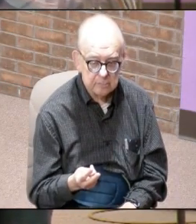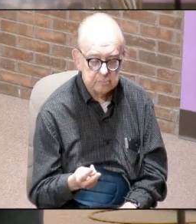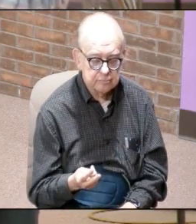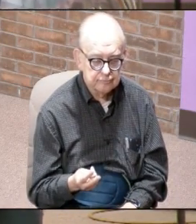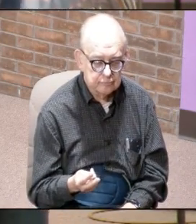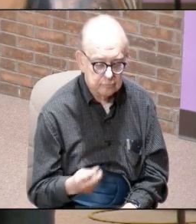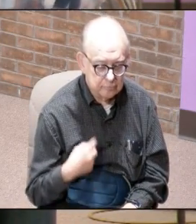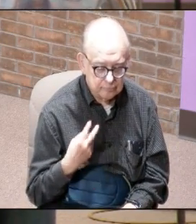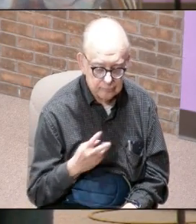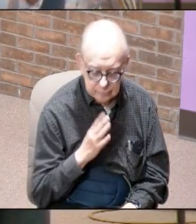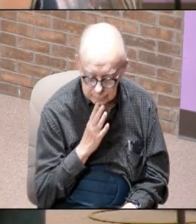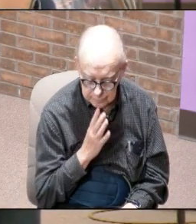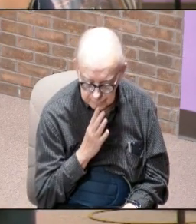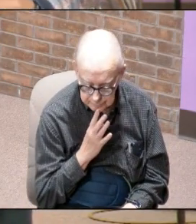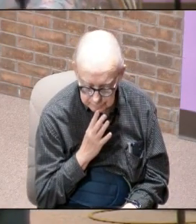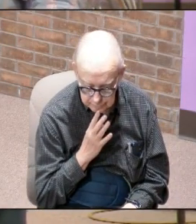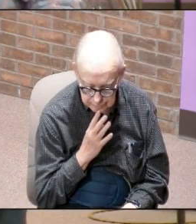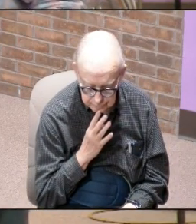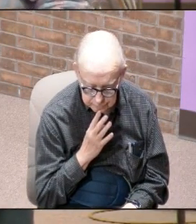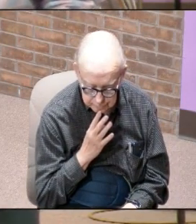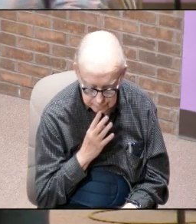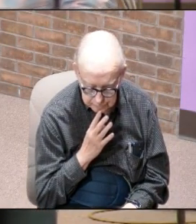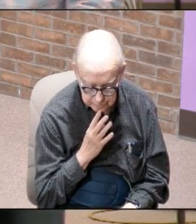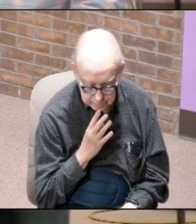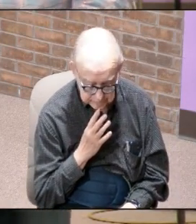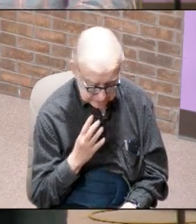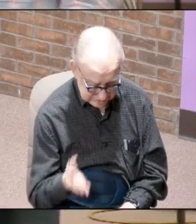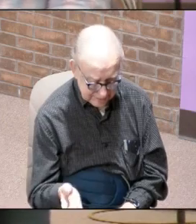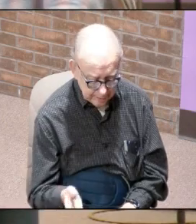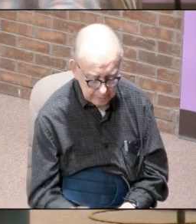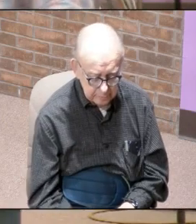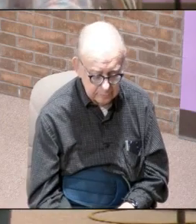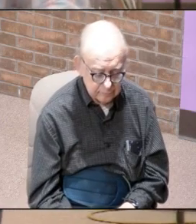and we're talking about this voice that's there